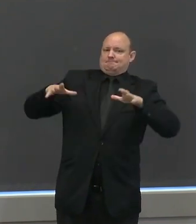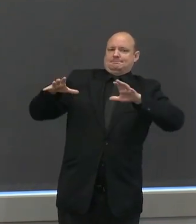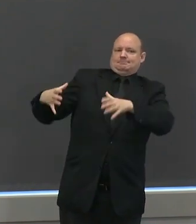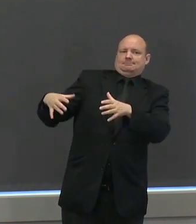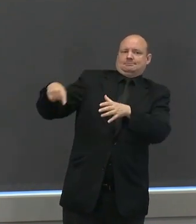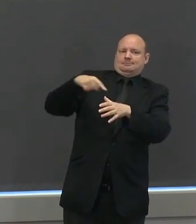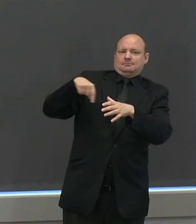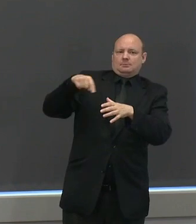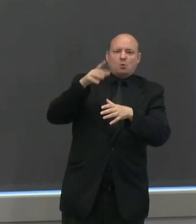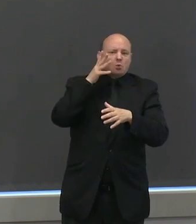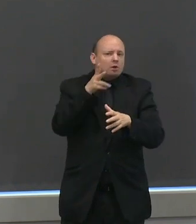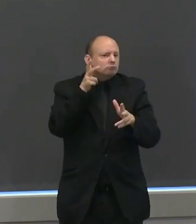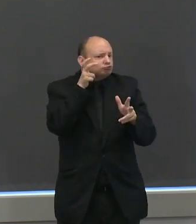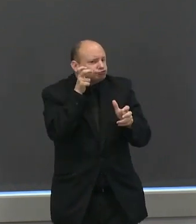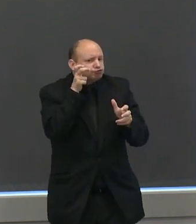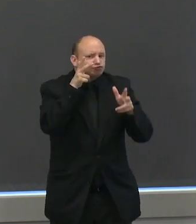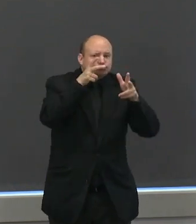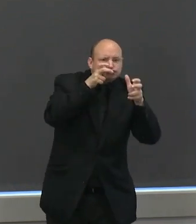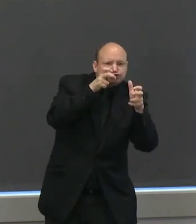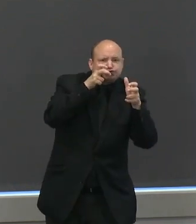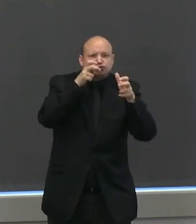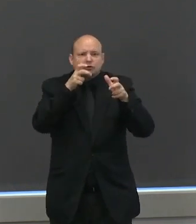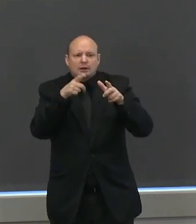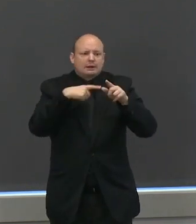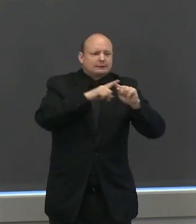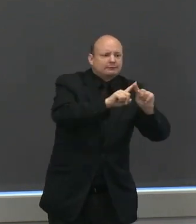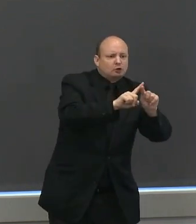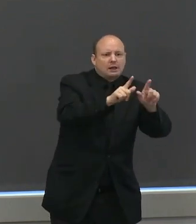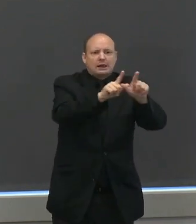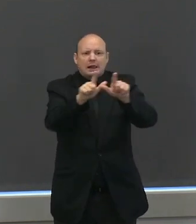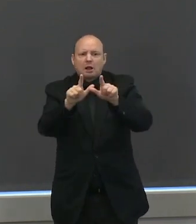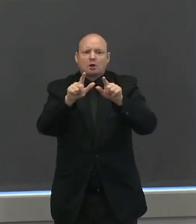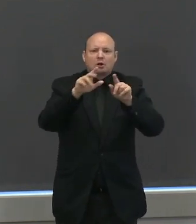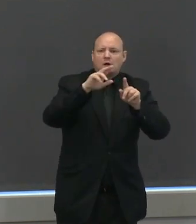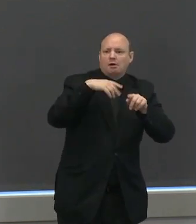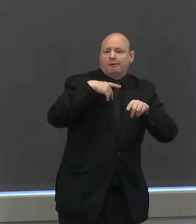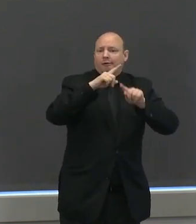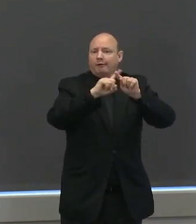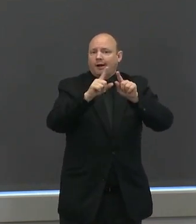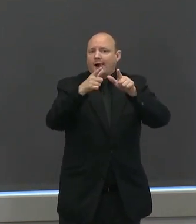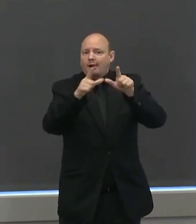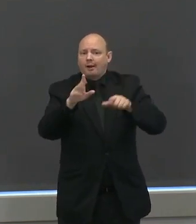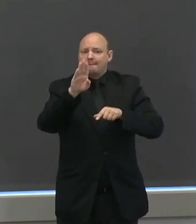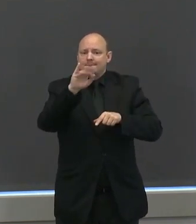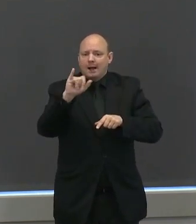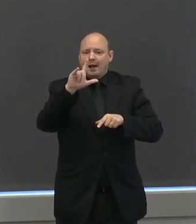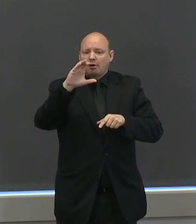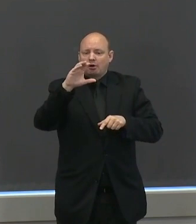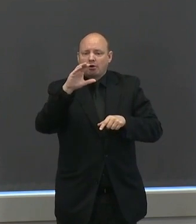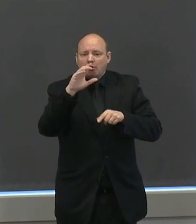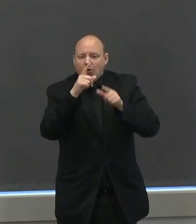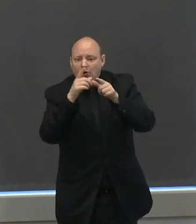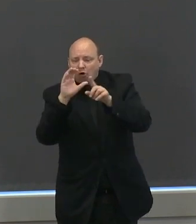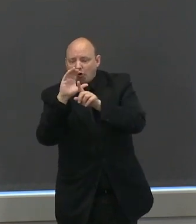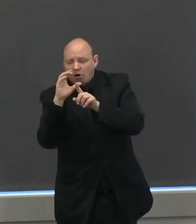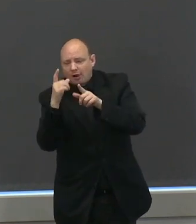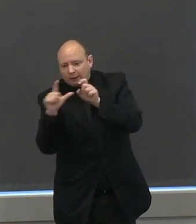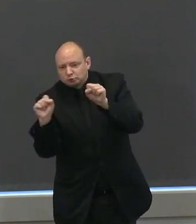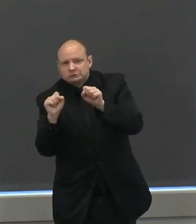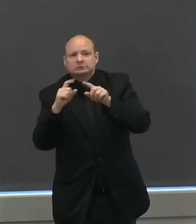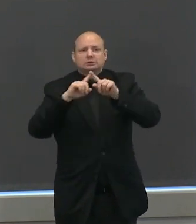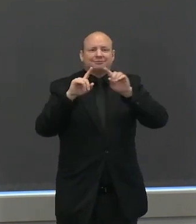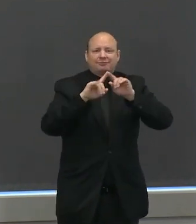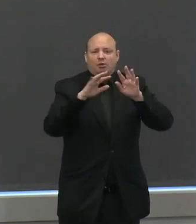bilingual and bicultural so they can understand the people they are talking to people who may be worried